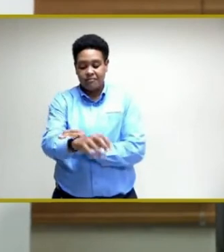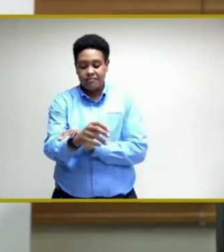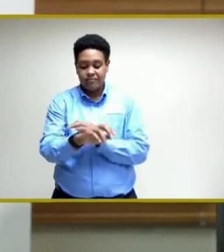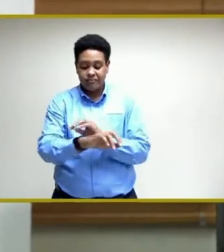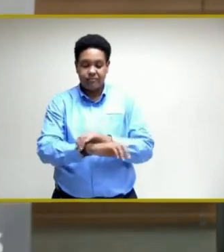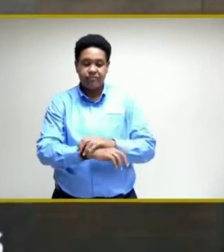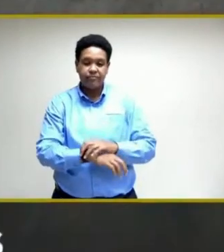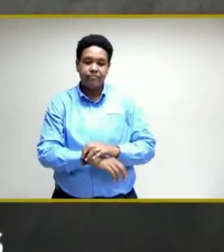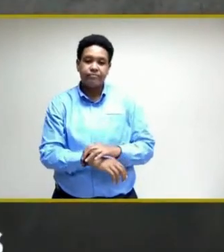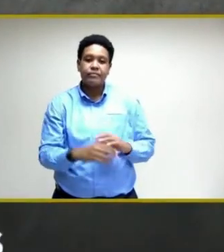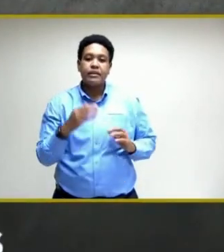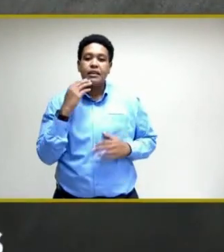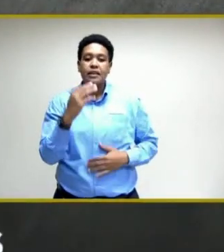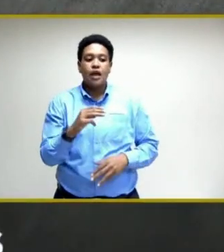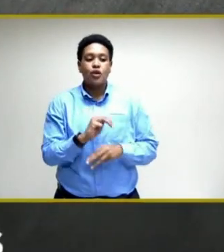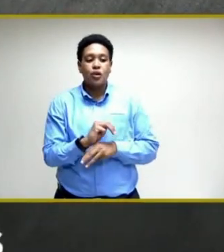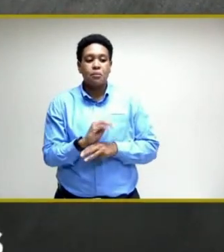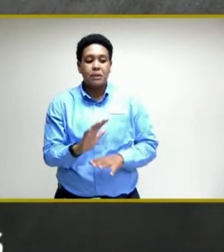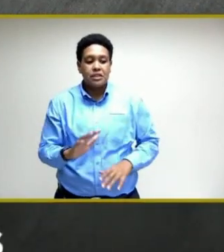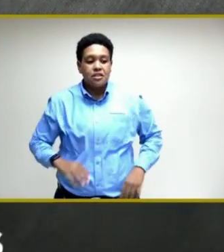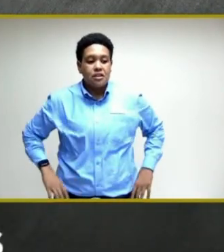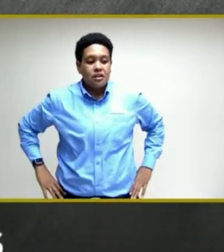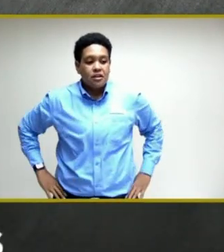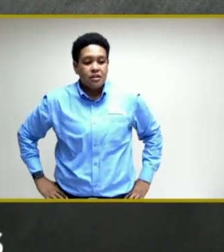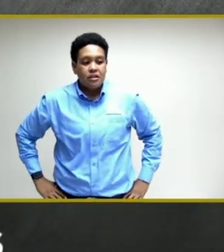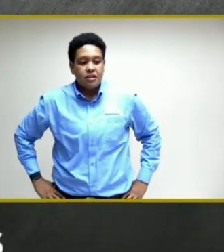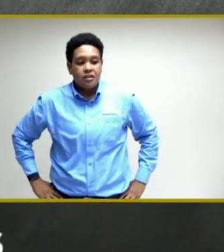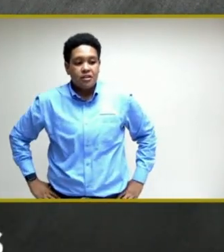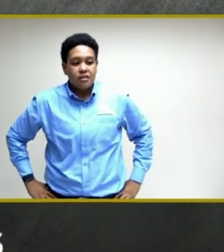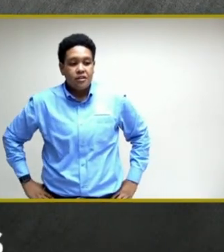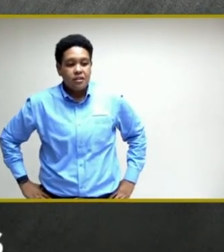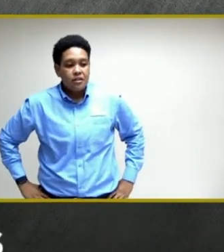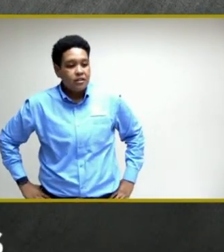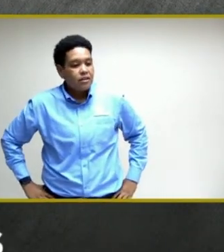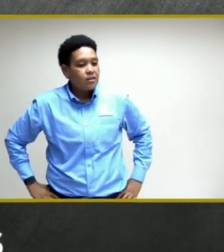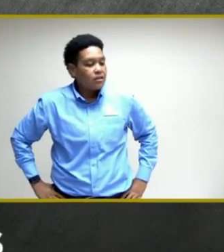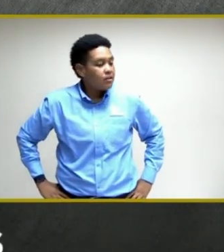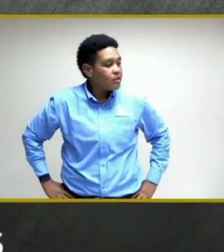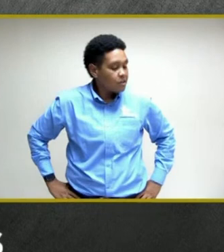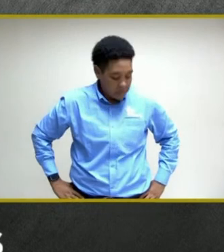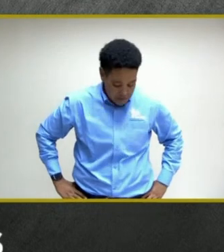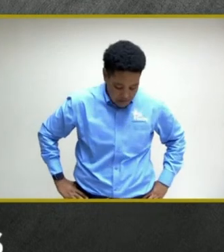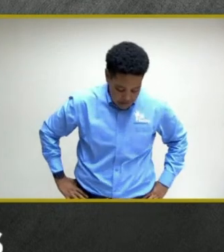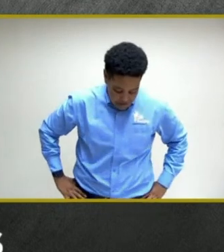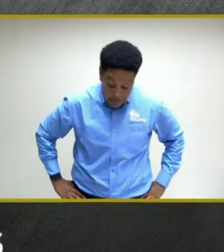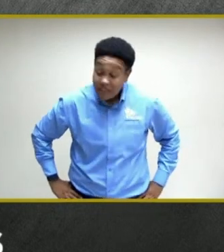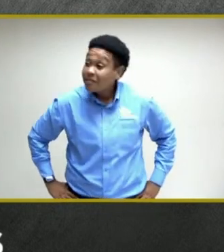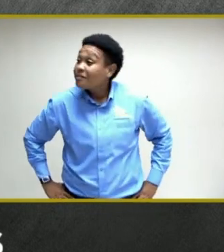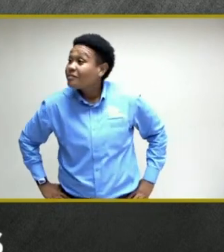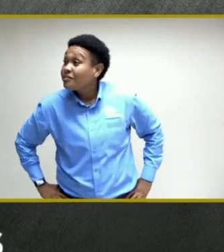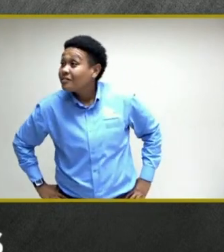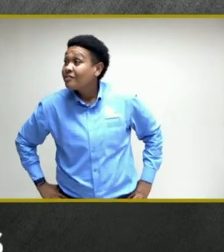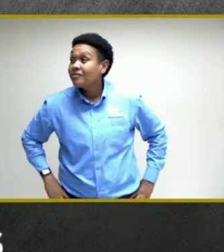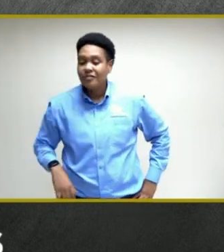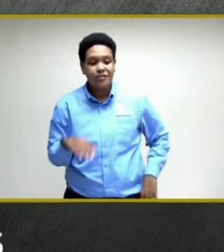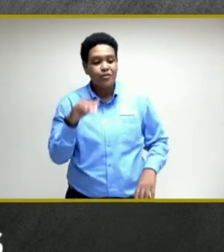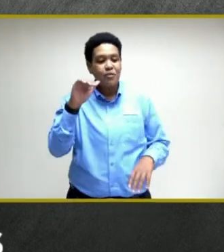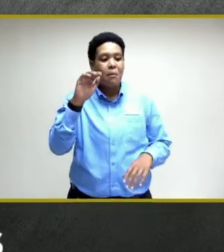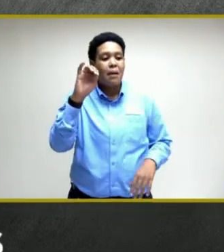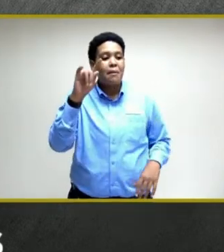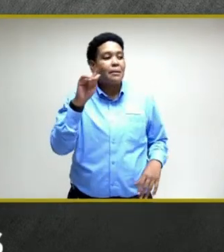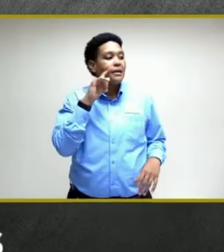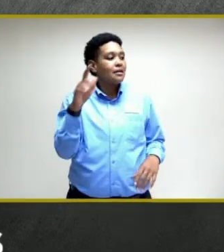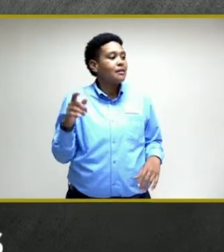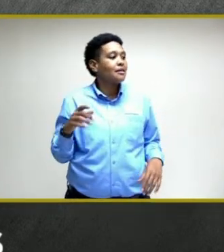Thank you very much, Minister. So reminding our media colleagues to use the raise hand feature on Zoom to